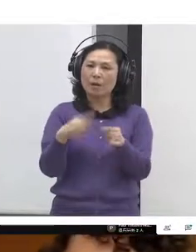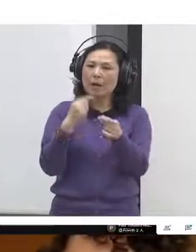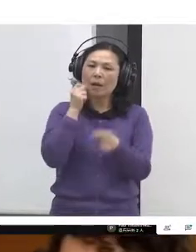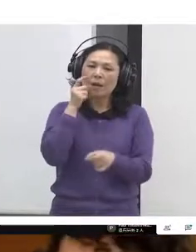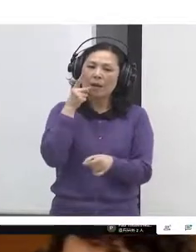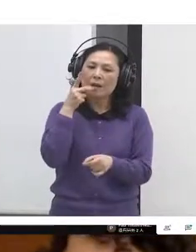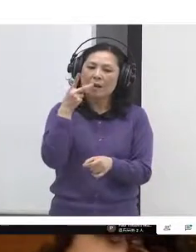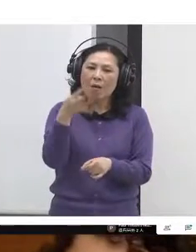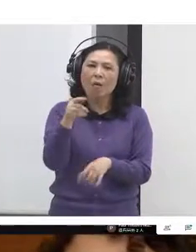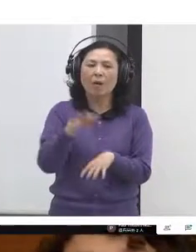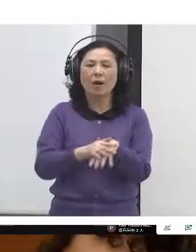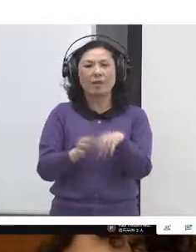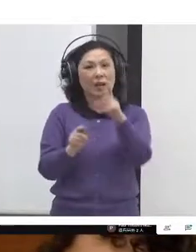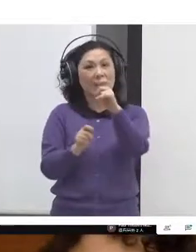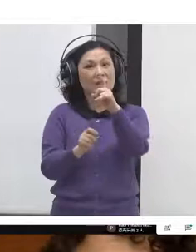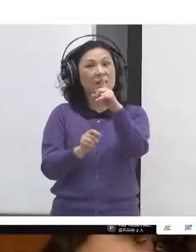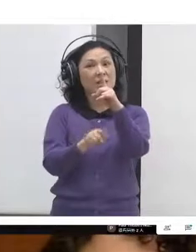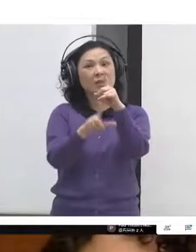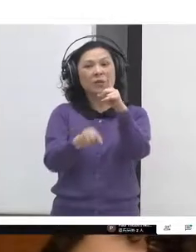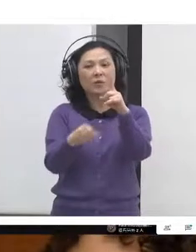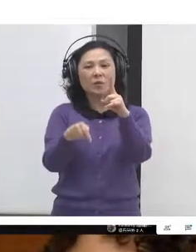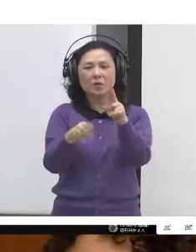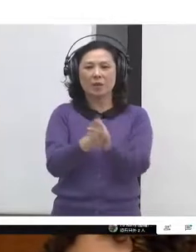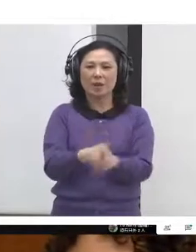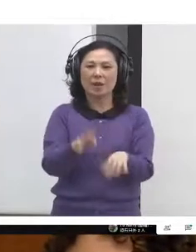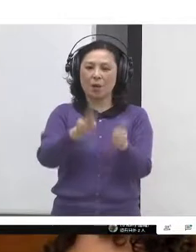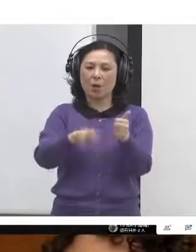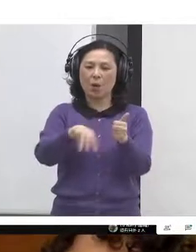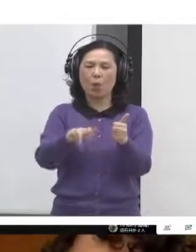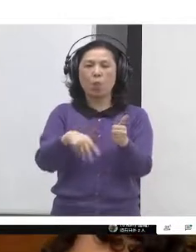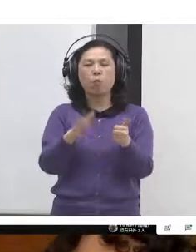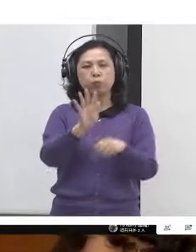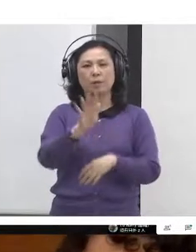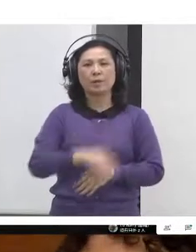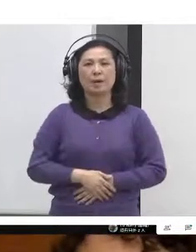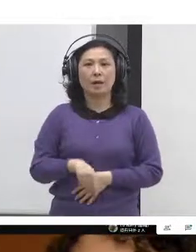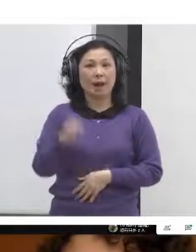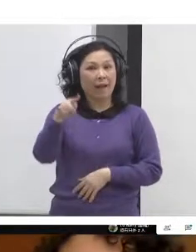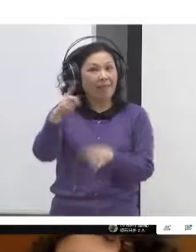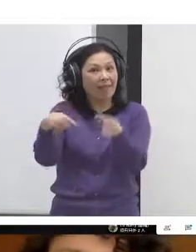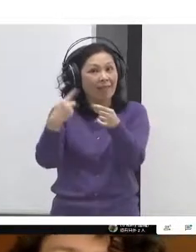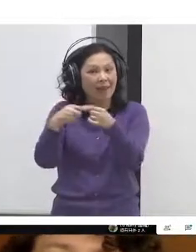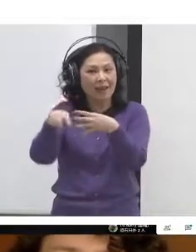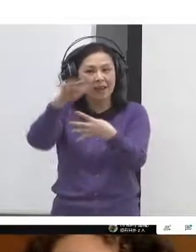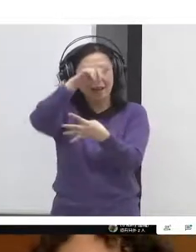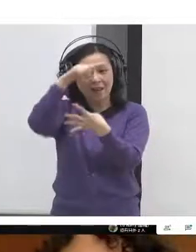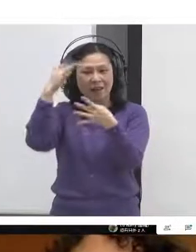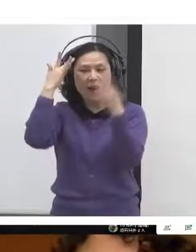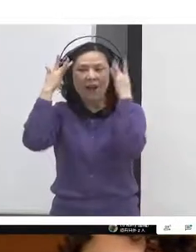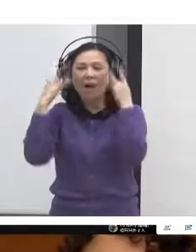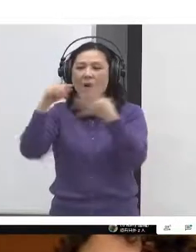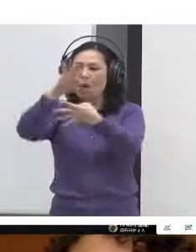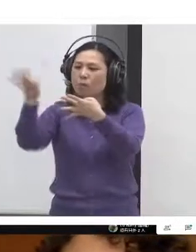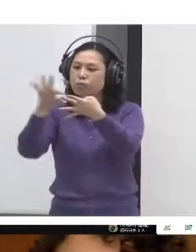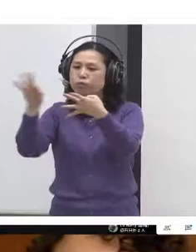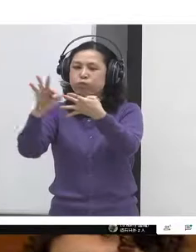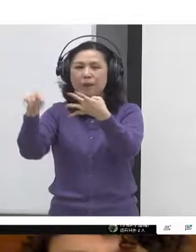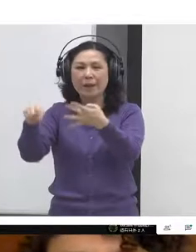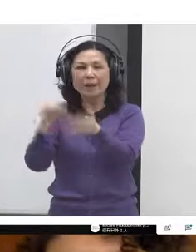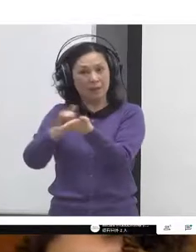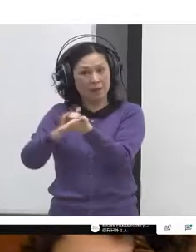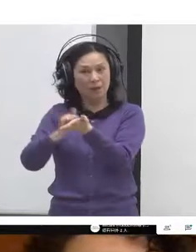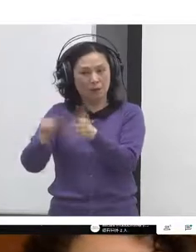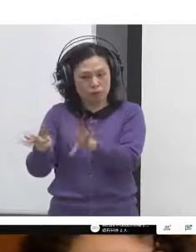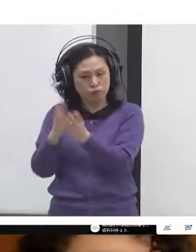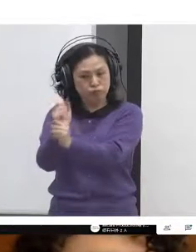But in New York City that summer, people got right down to business. So we're looking at a picture